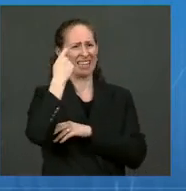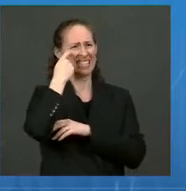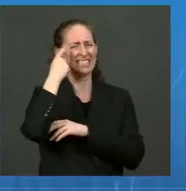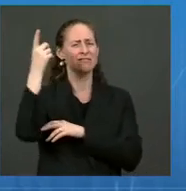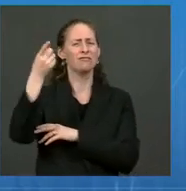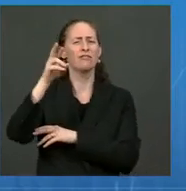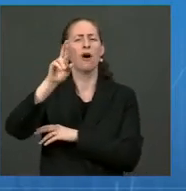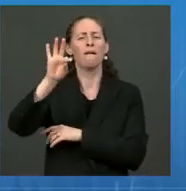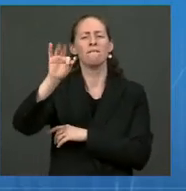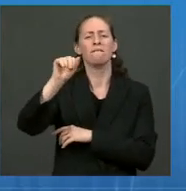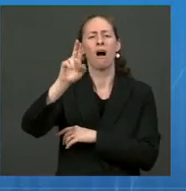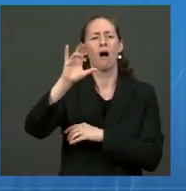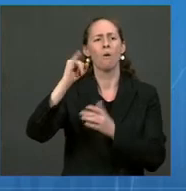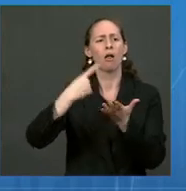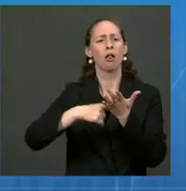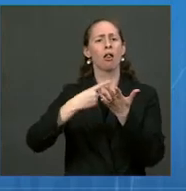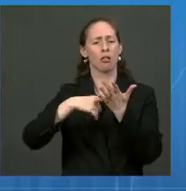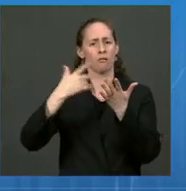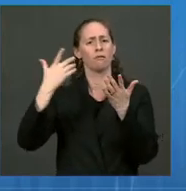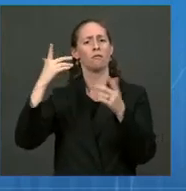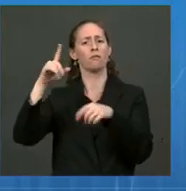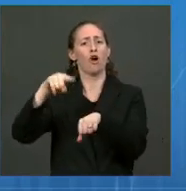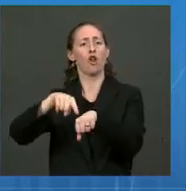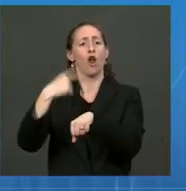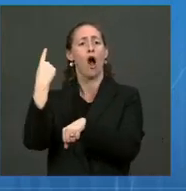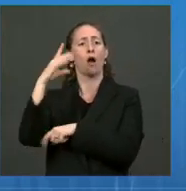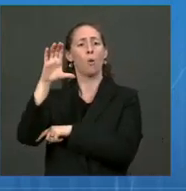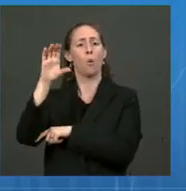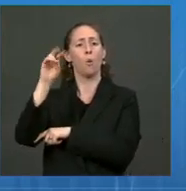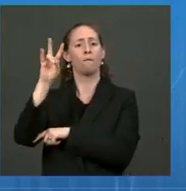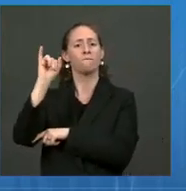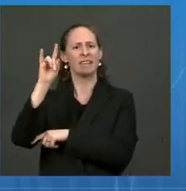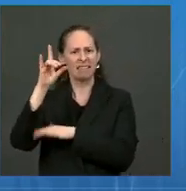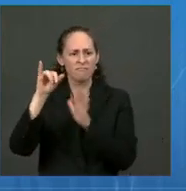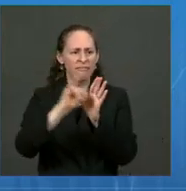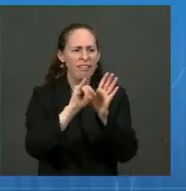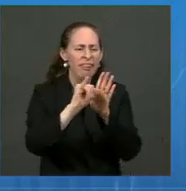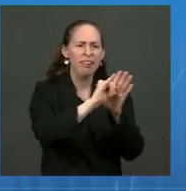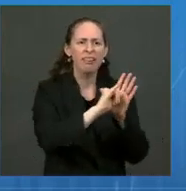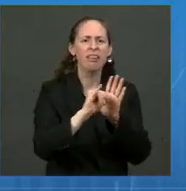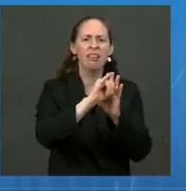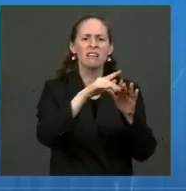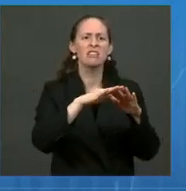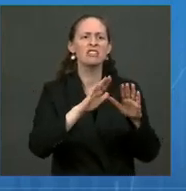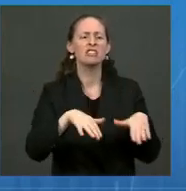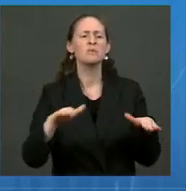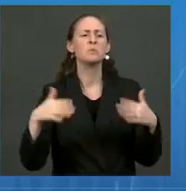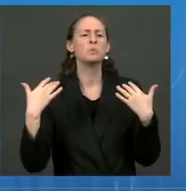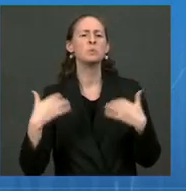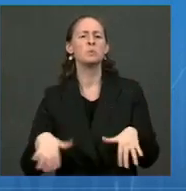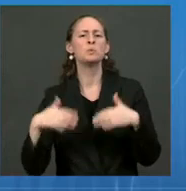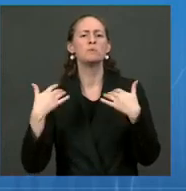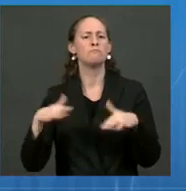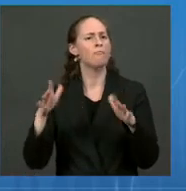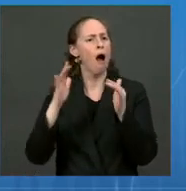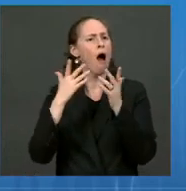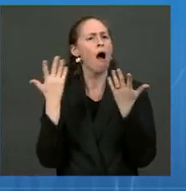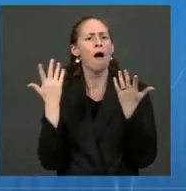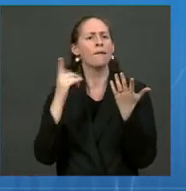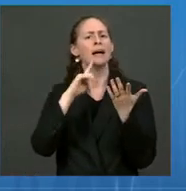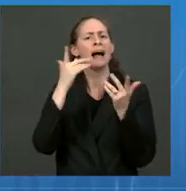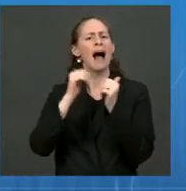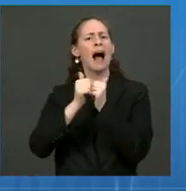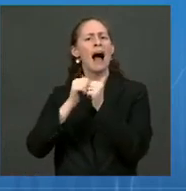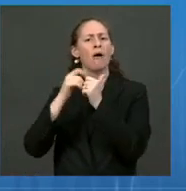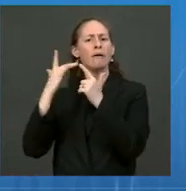children. Certainly, we have seen cases come down before. And the way to prevent surges again is to get more more people